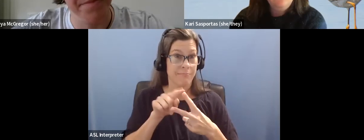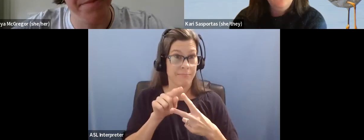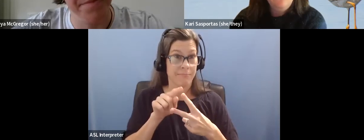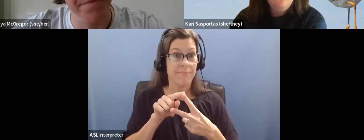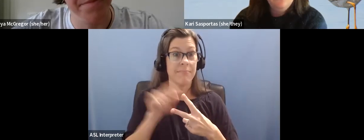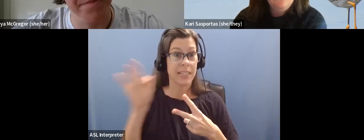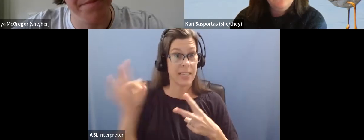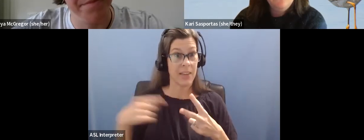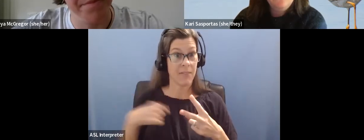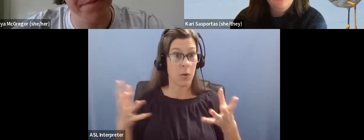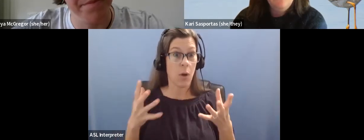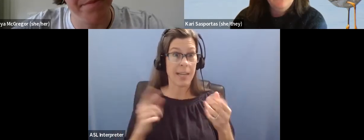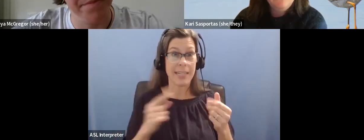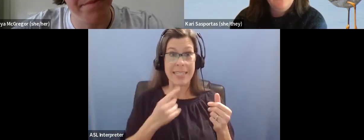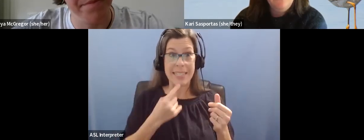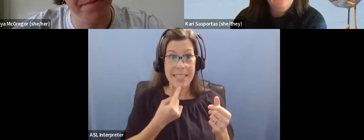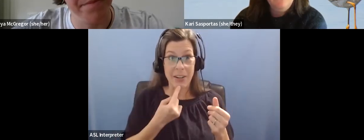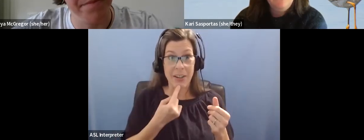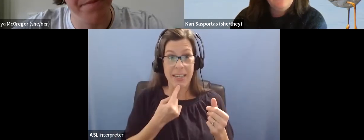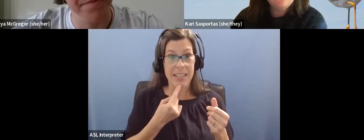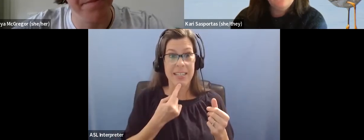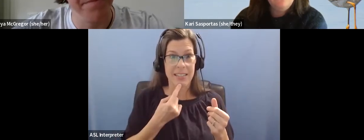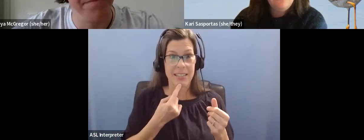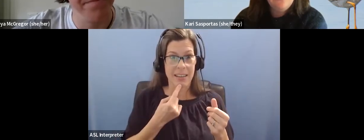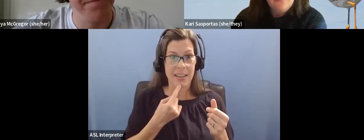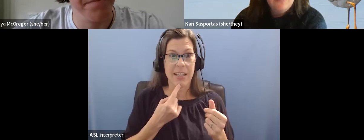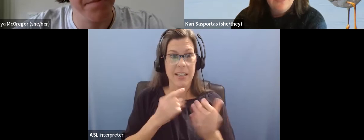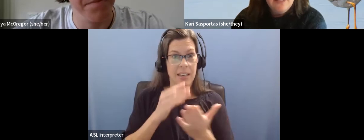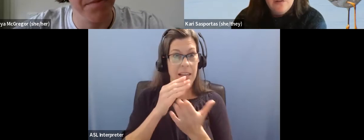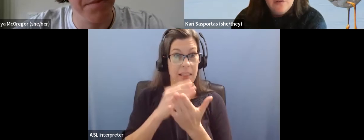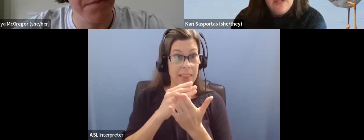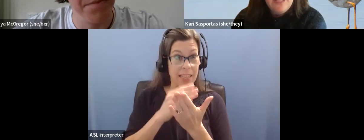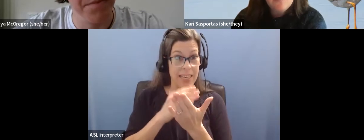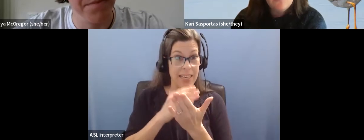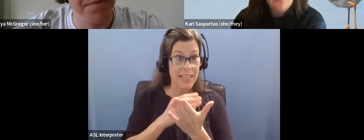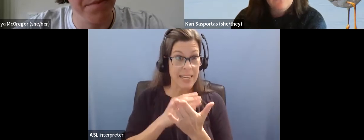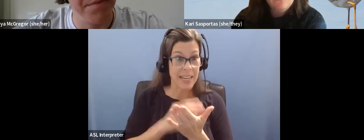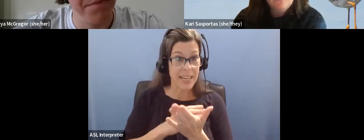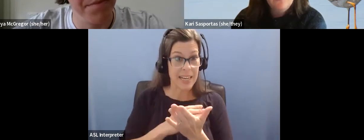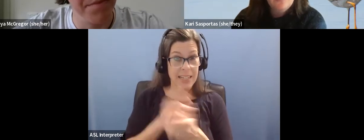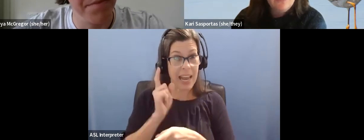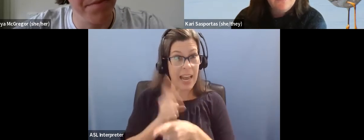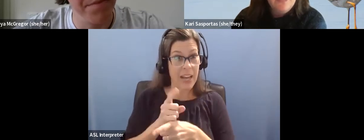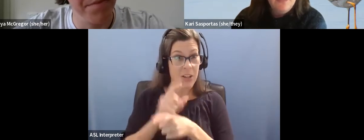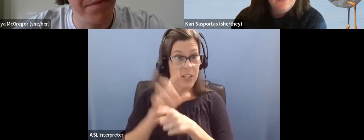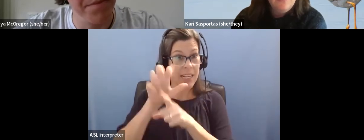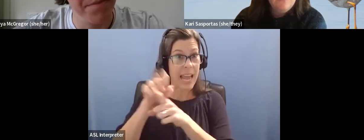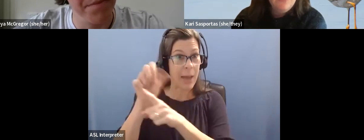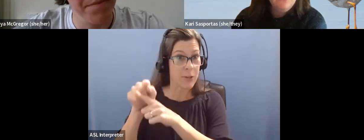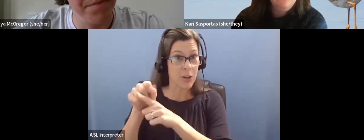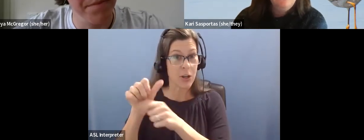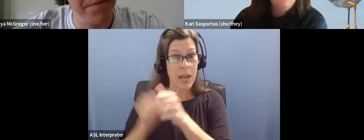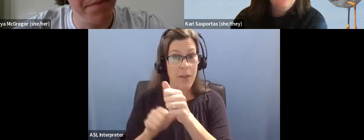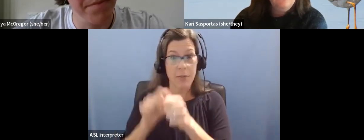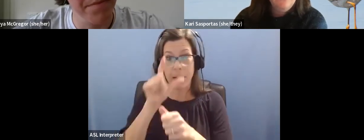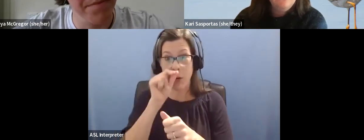if I want to be really serious about listing and about accurate, accurate, capturing every single bird I see and counting,